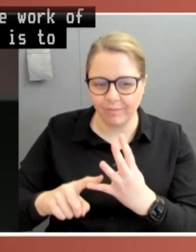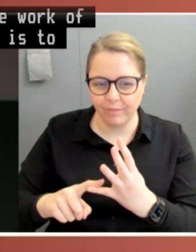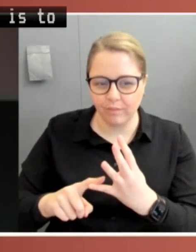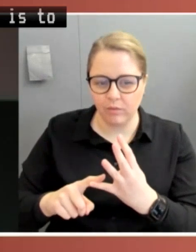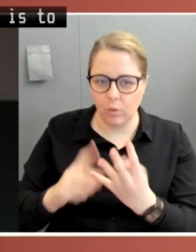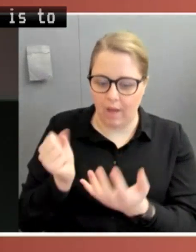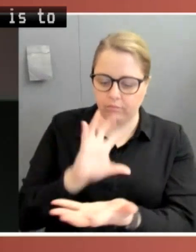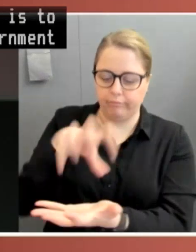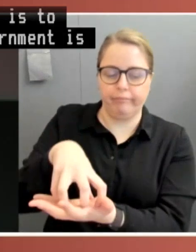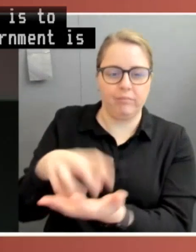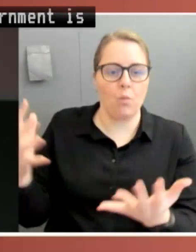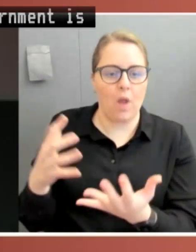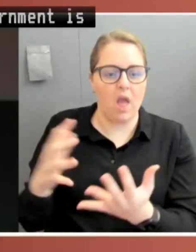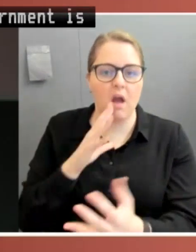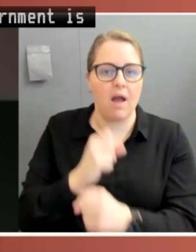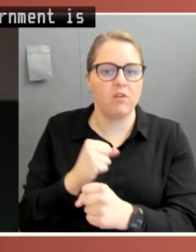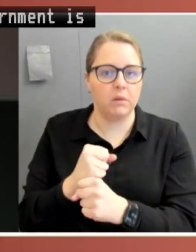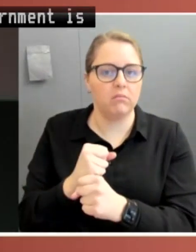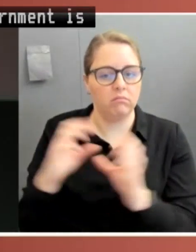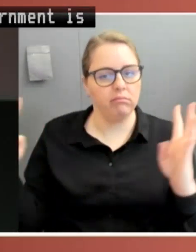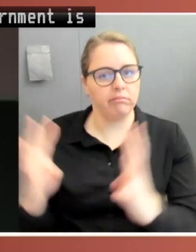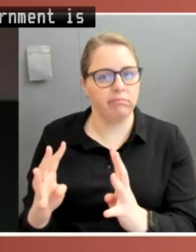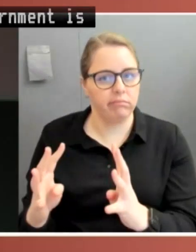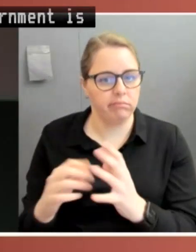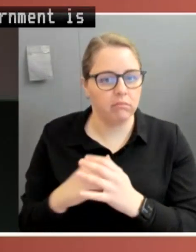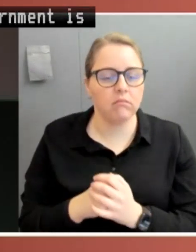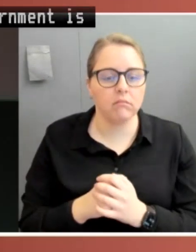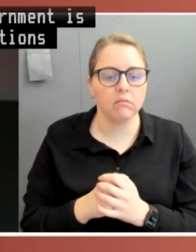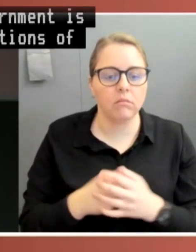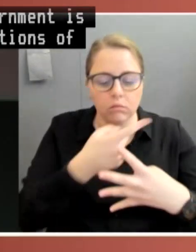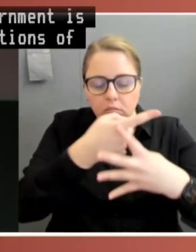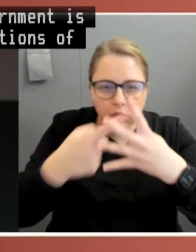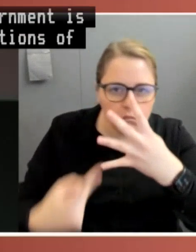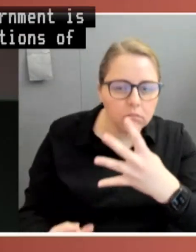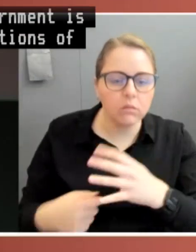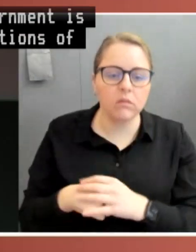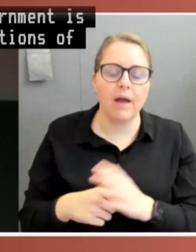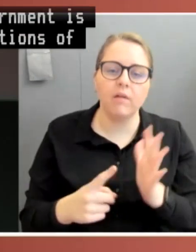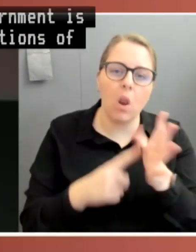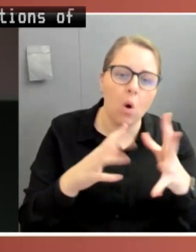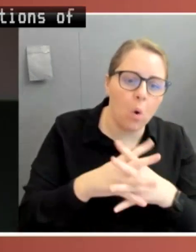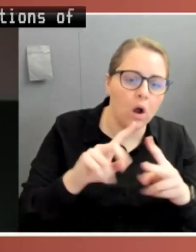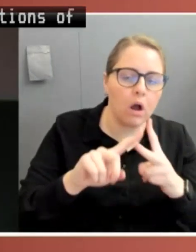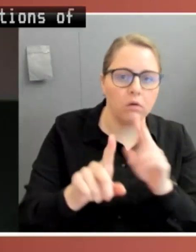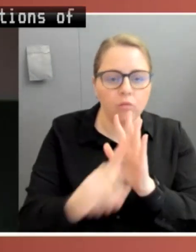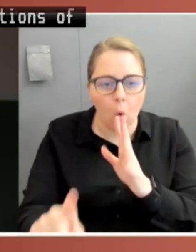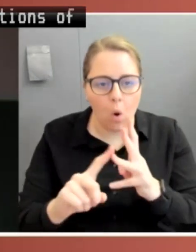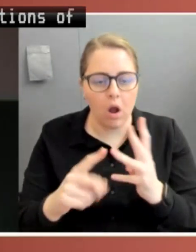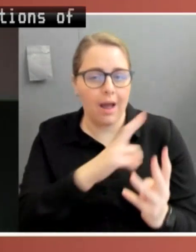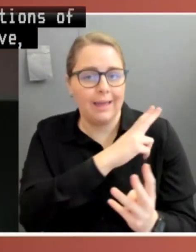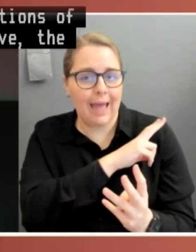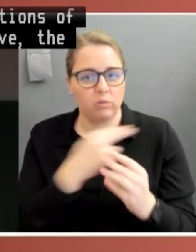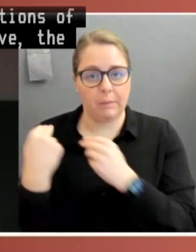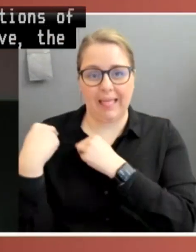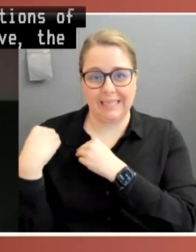And these key functions of parliament, the legislature, the legislative, the representative, the accountability and the elective functions,